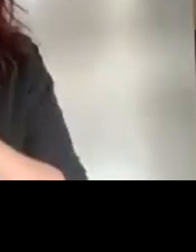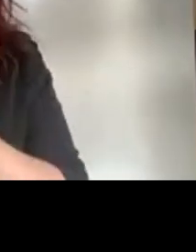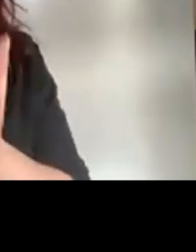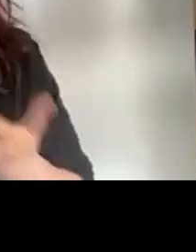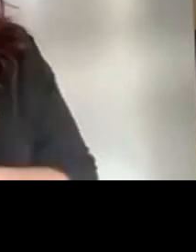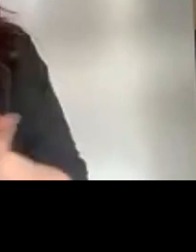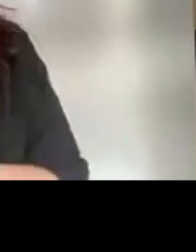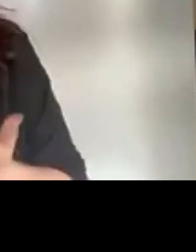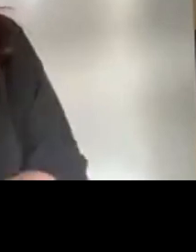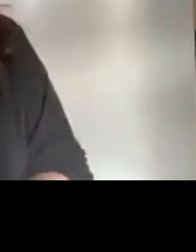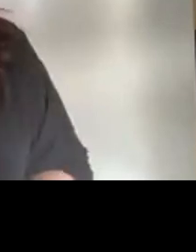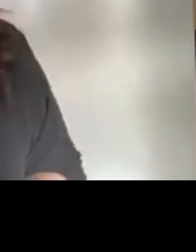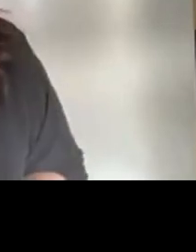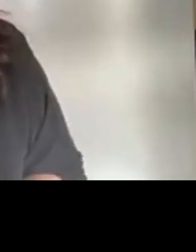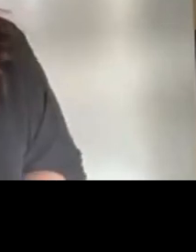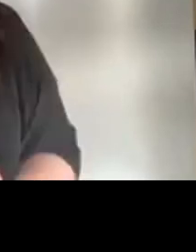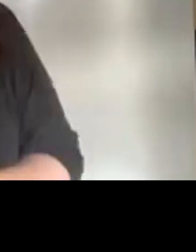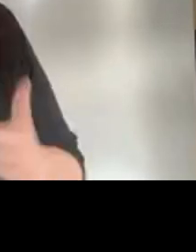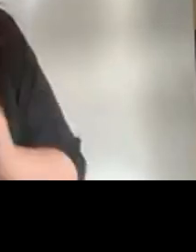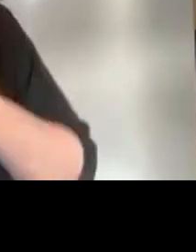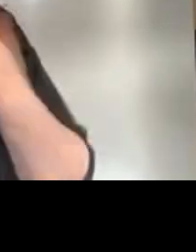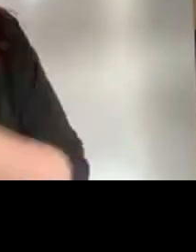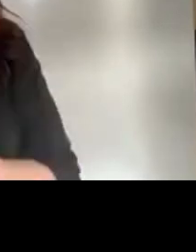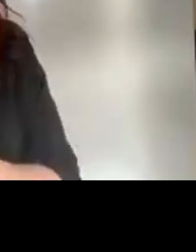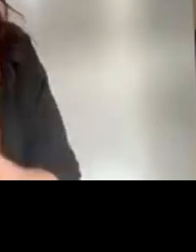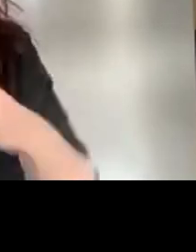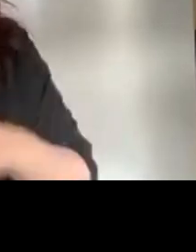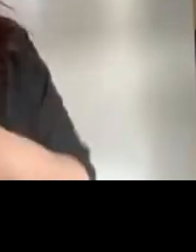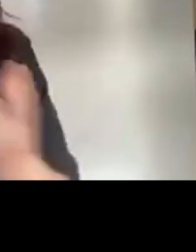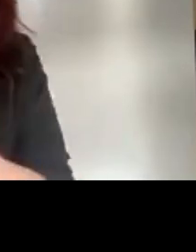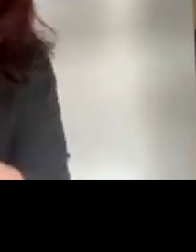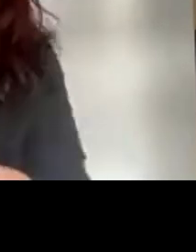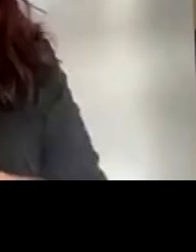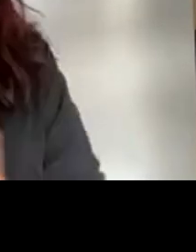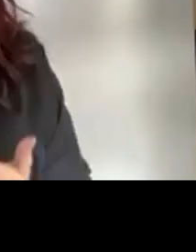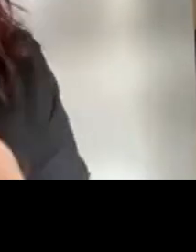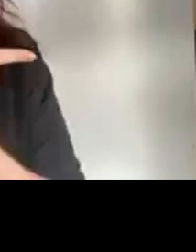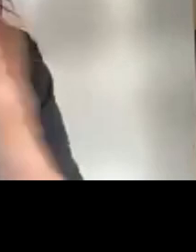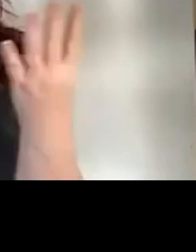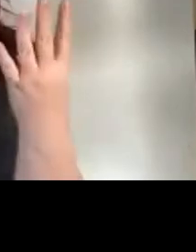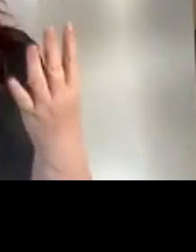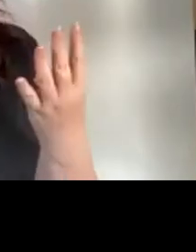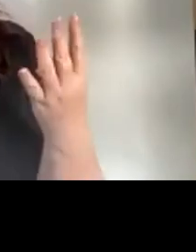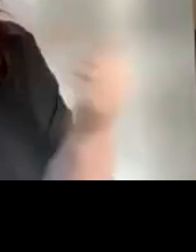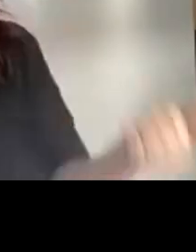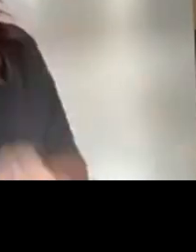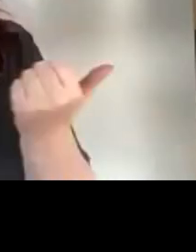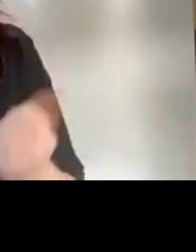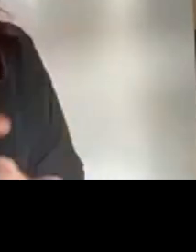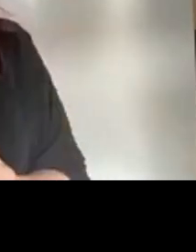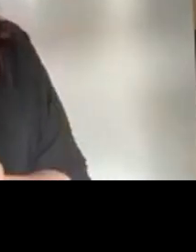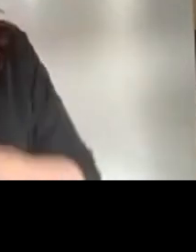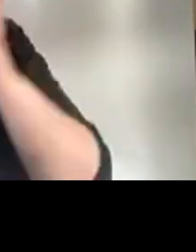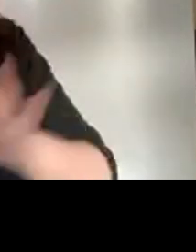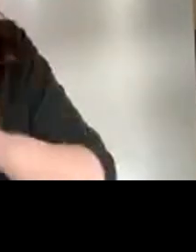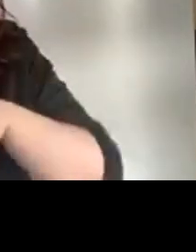about is making you friends but after all four presentations we will have a Q&A and you can ask a